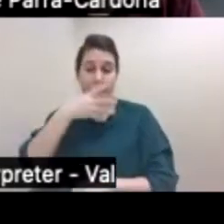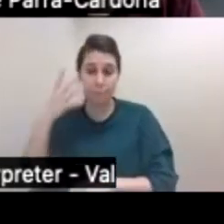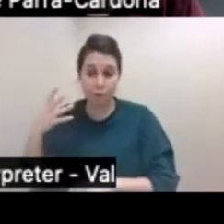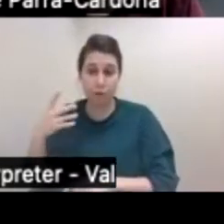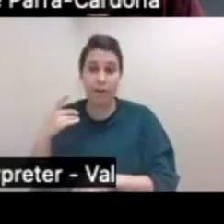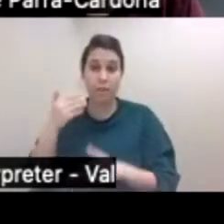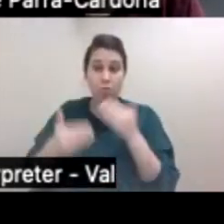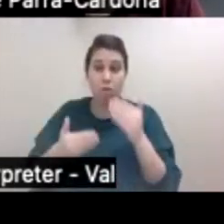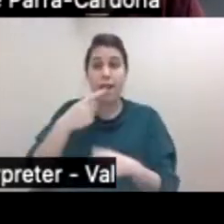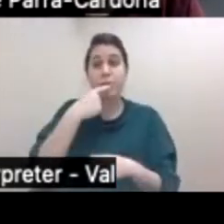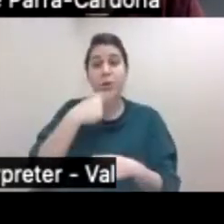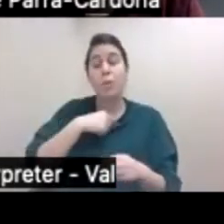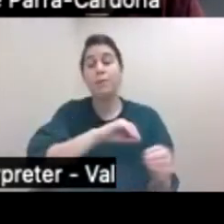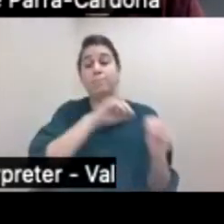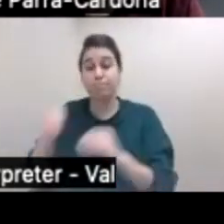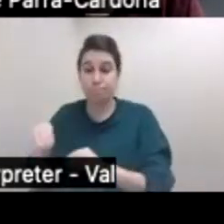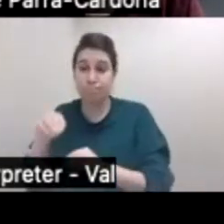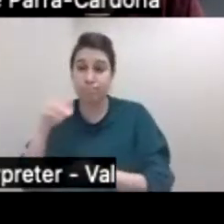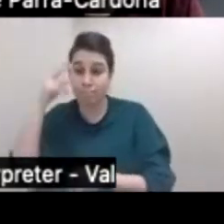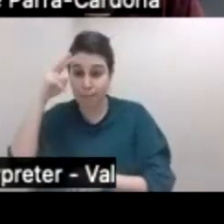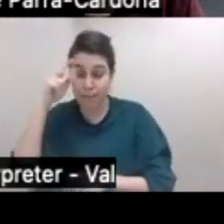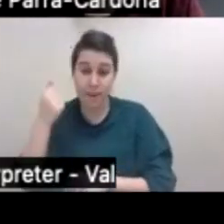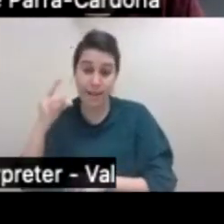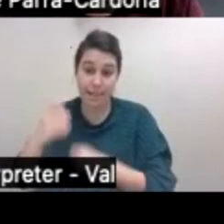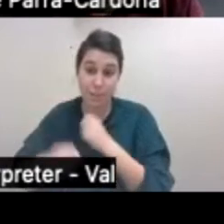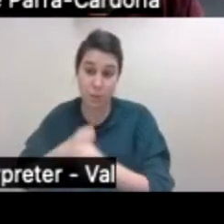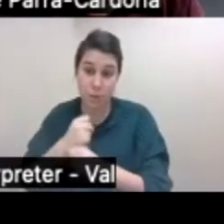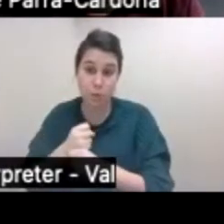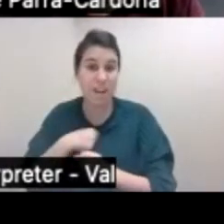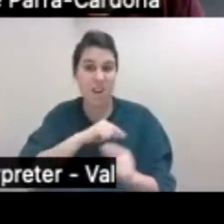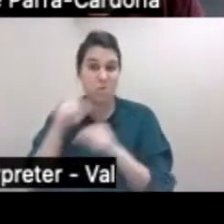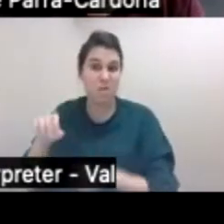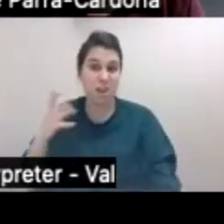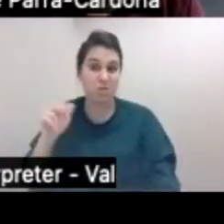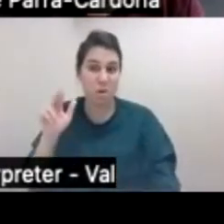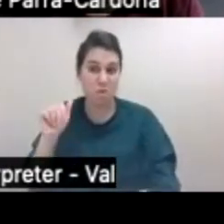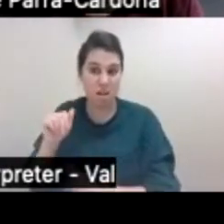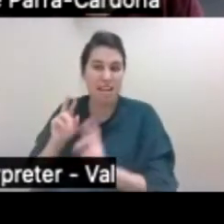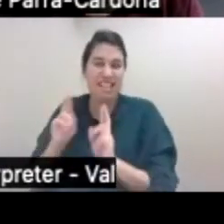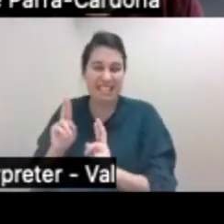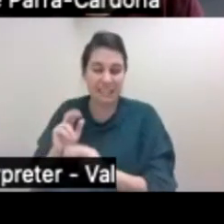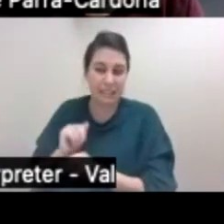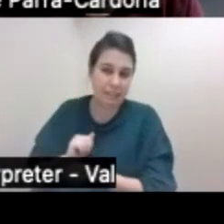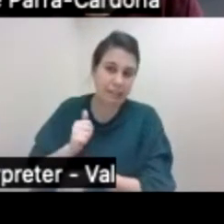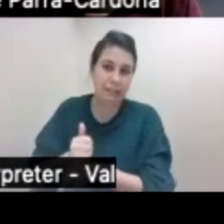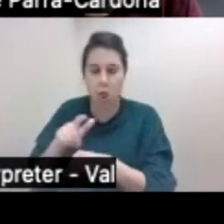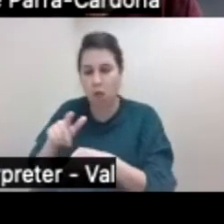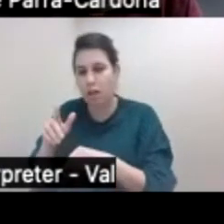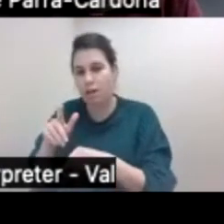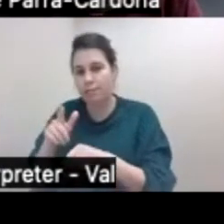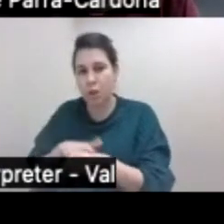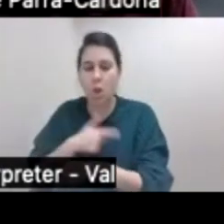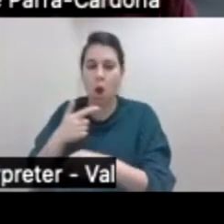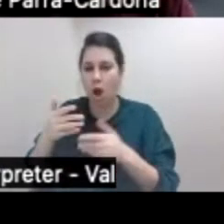relocate to Mexico for 18 years. So I relocated to Chihuahua with the hopes of implementing a large scale program of parenting prevention research.